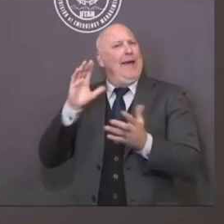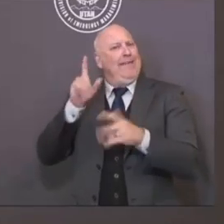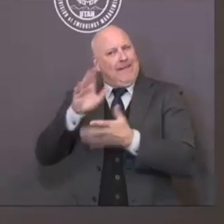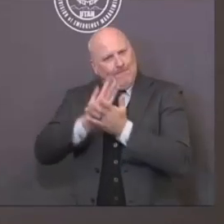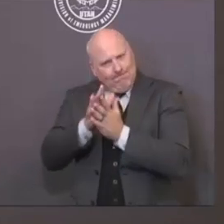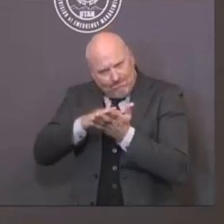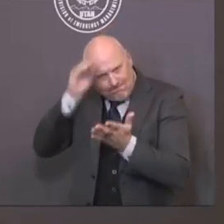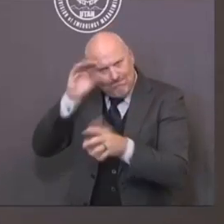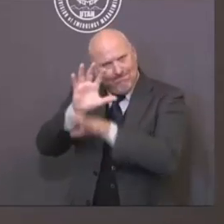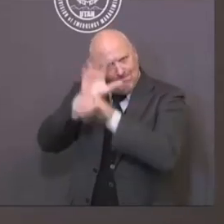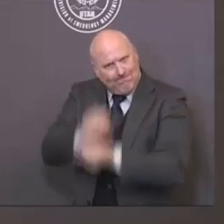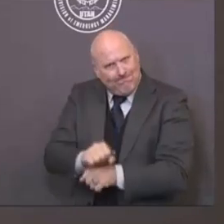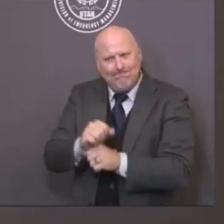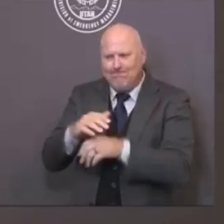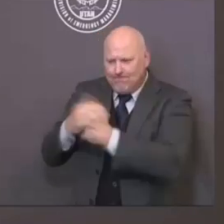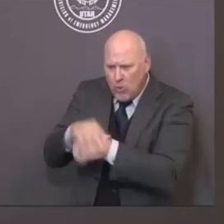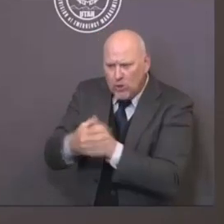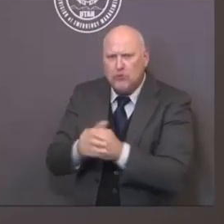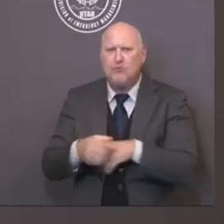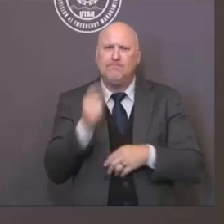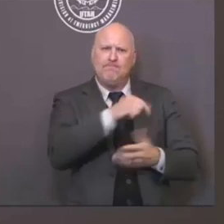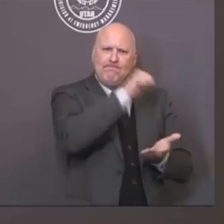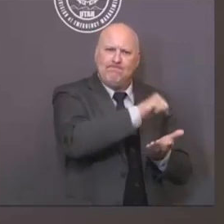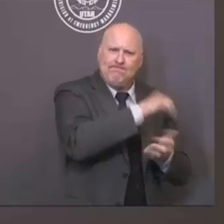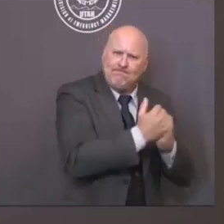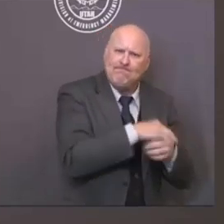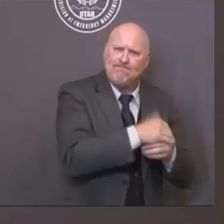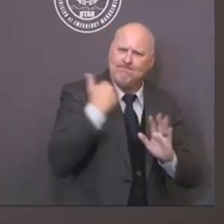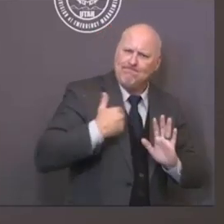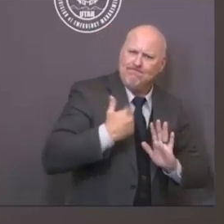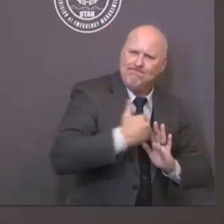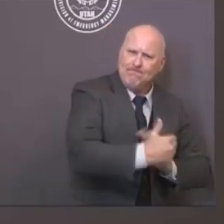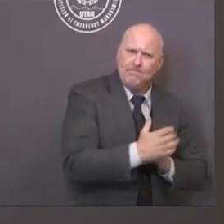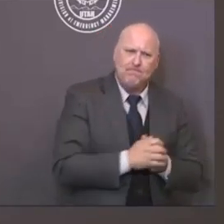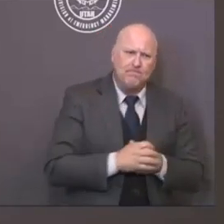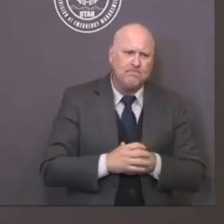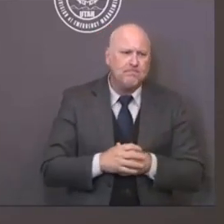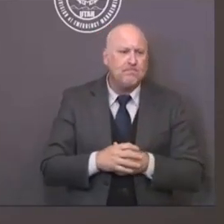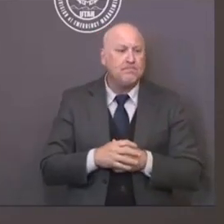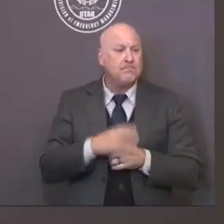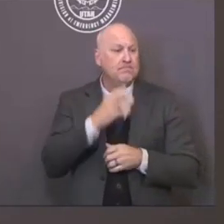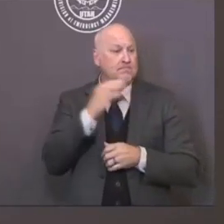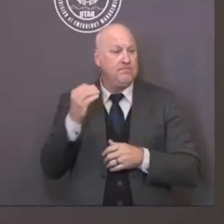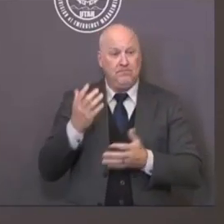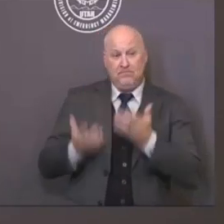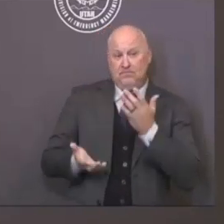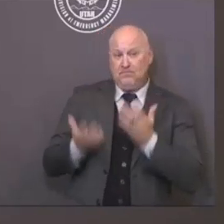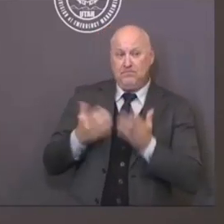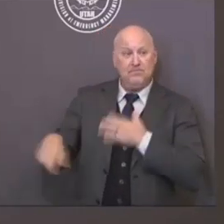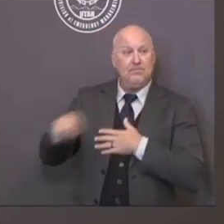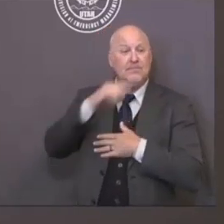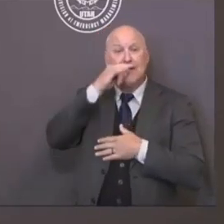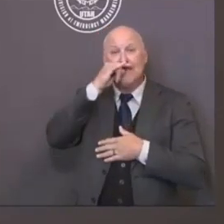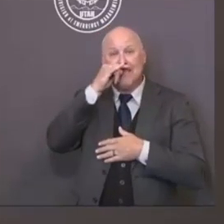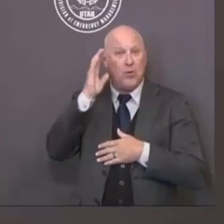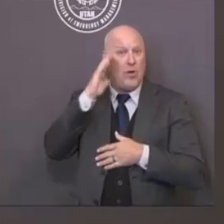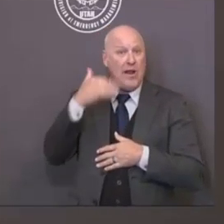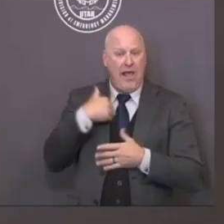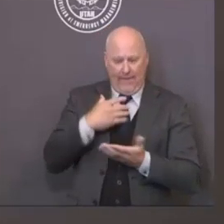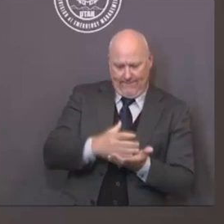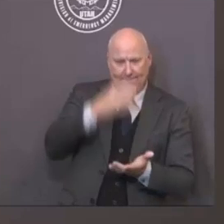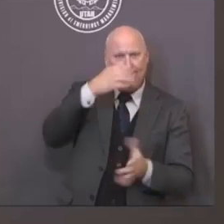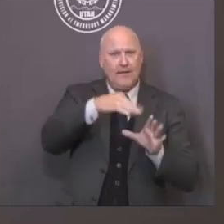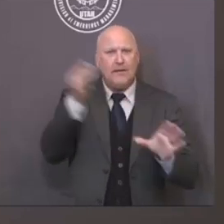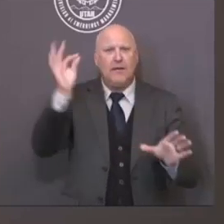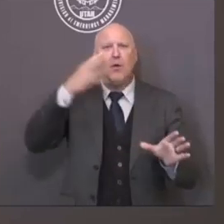to wash down flat surfaces with some kind of disinfectant, Clorox, bleach, wash, etc. So again, we